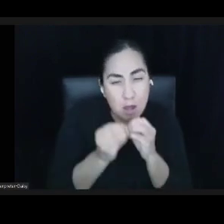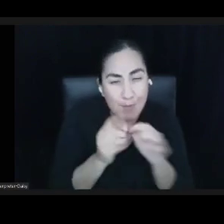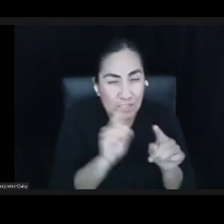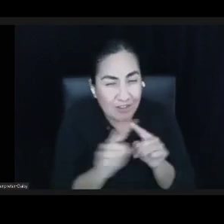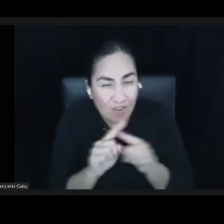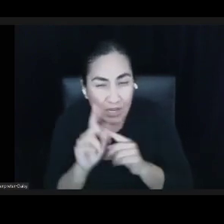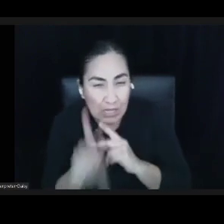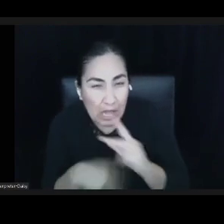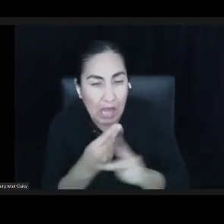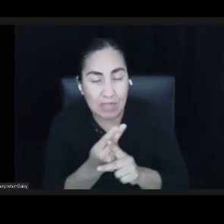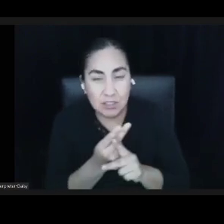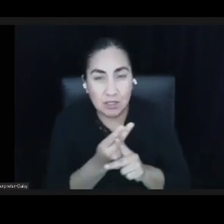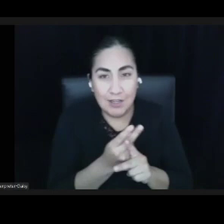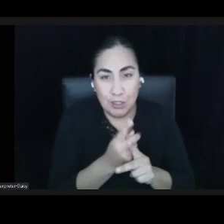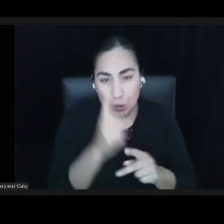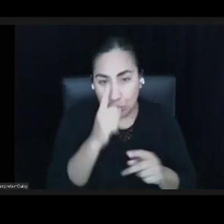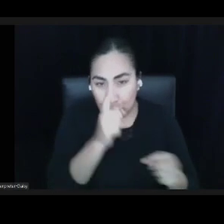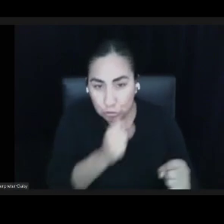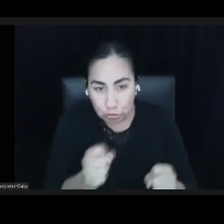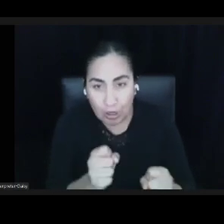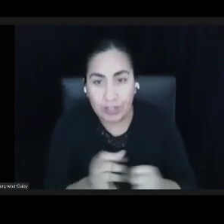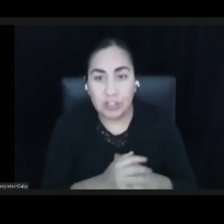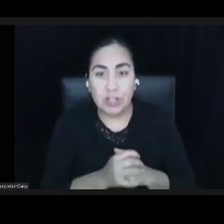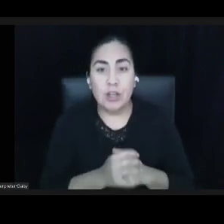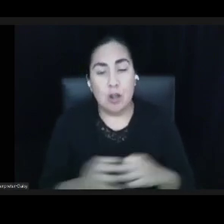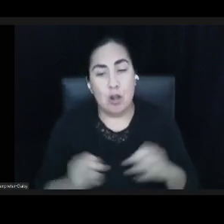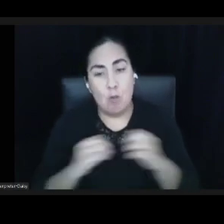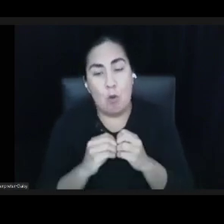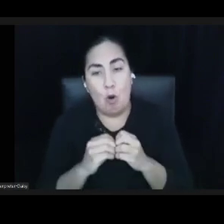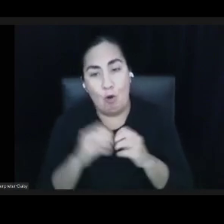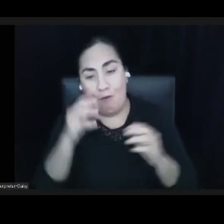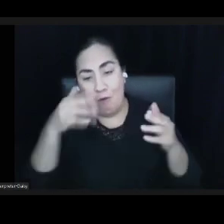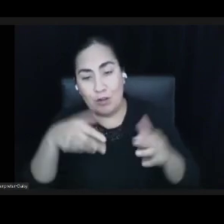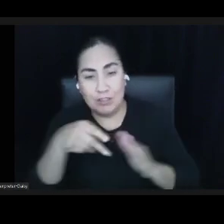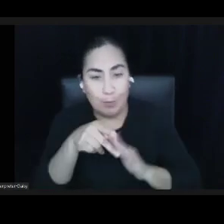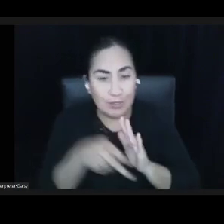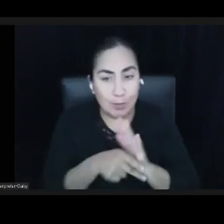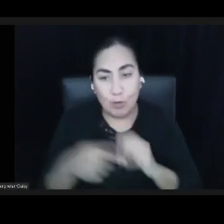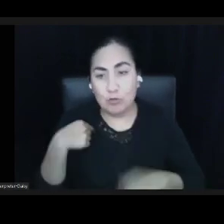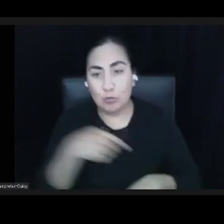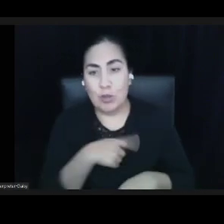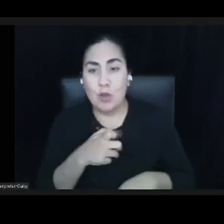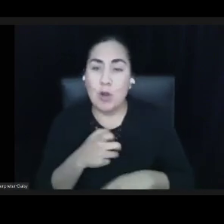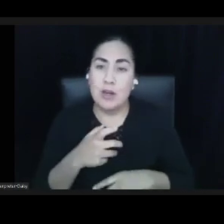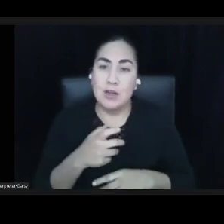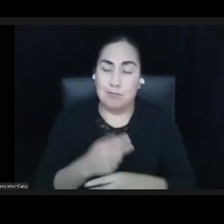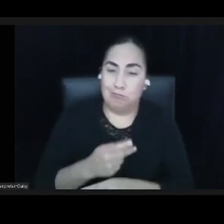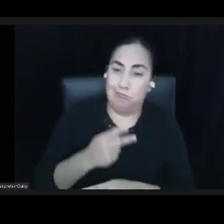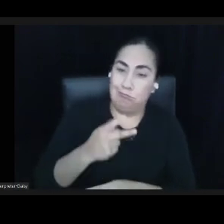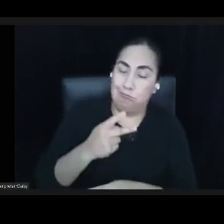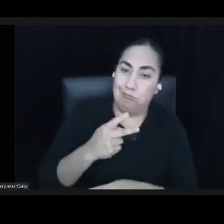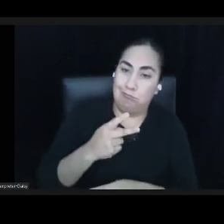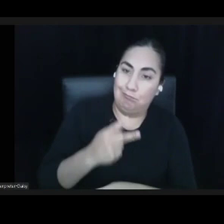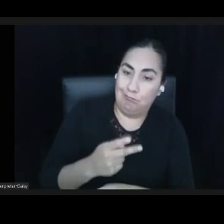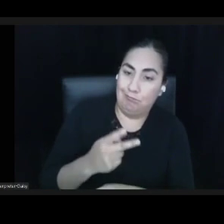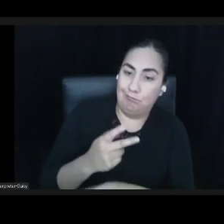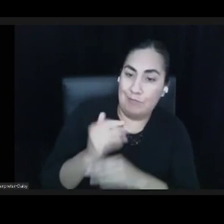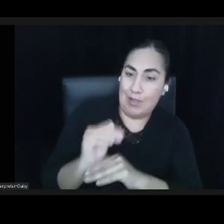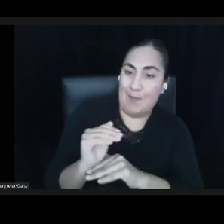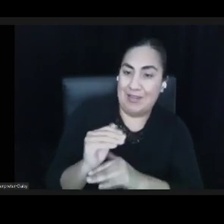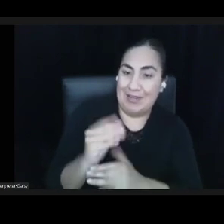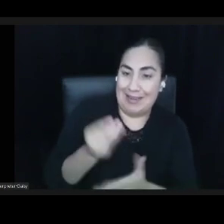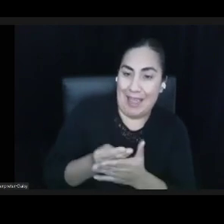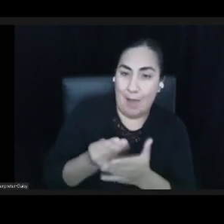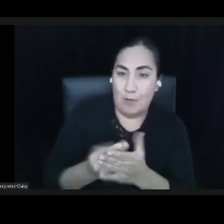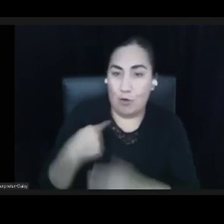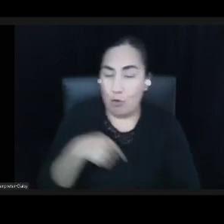it's meaning more clear applications of the principles, we want to restrain capital, we want to look at some names for the